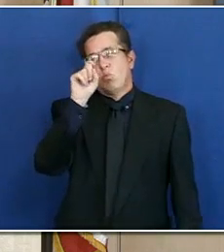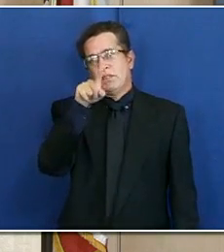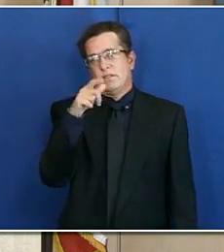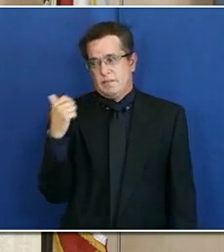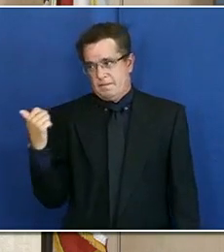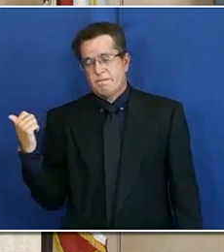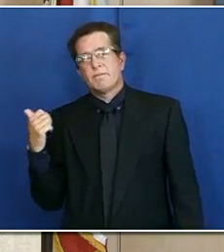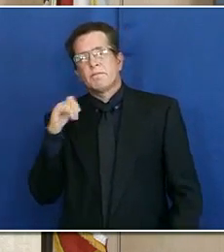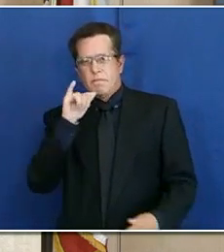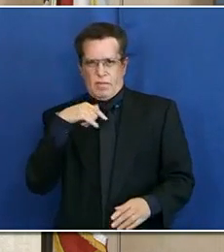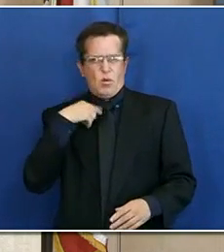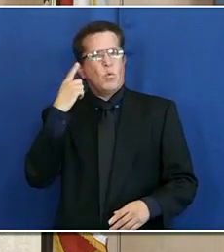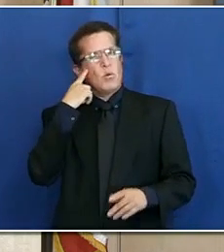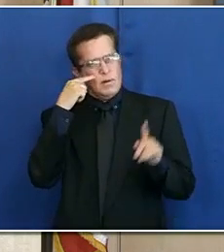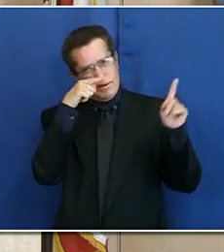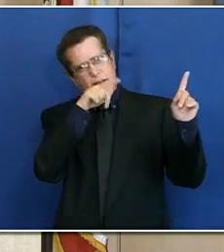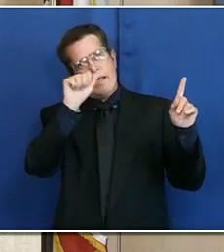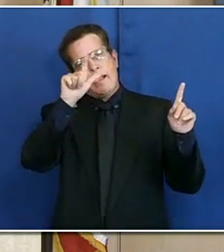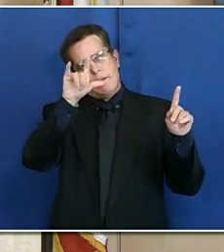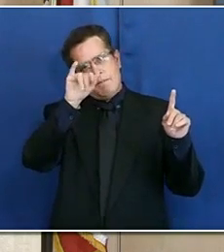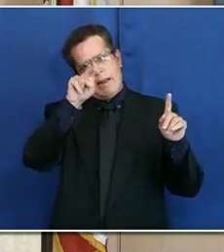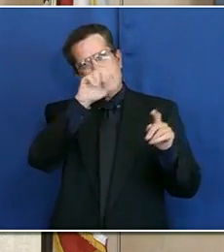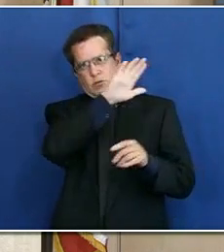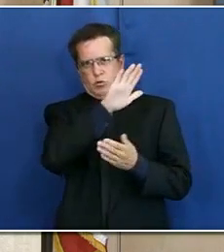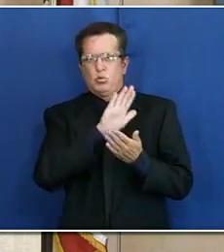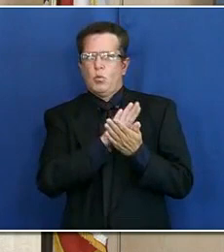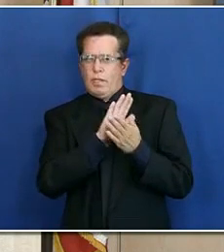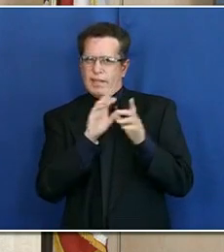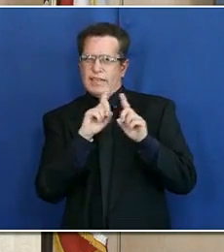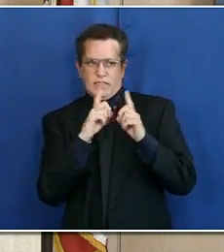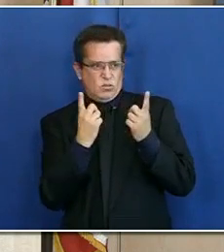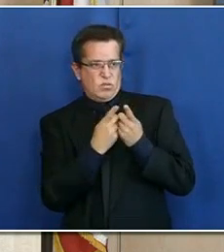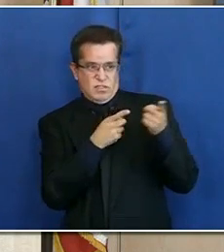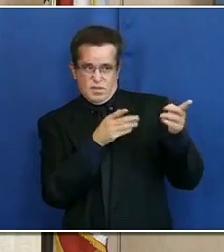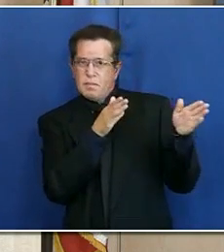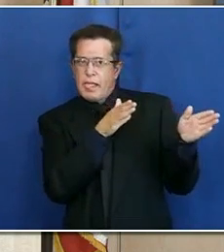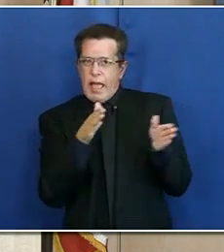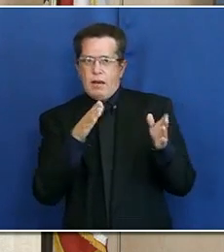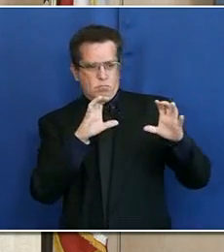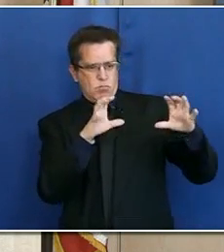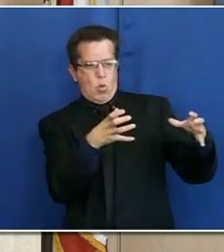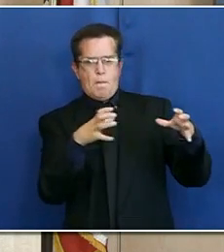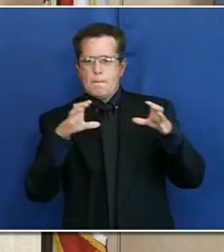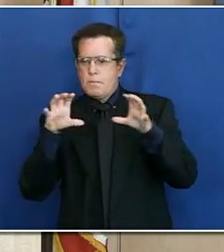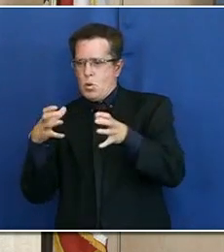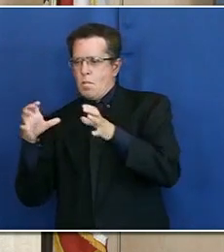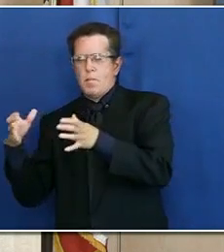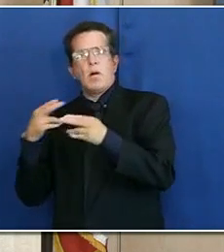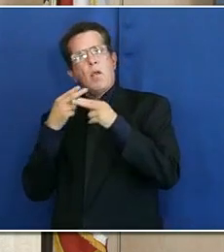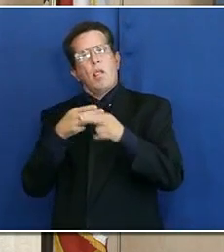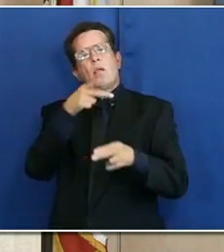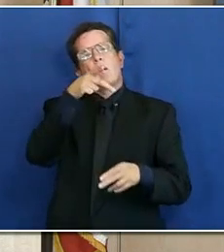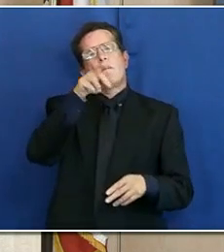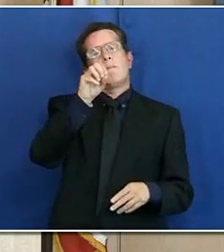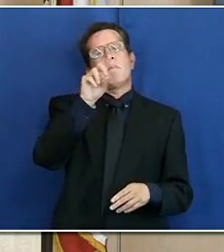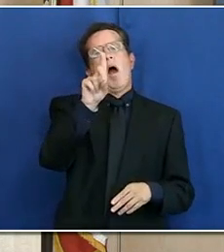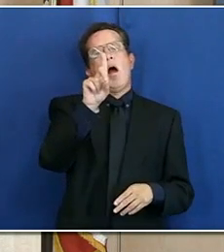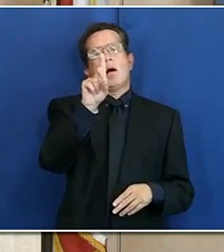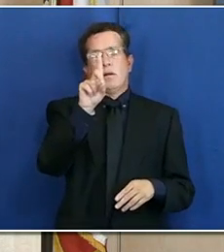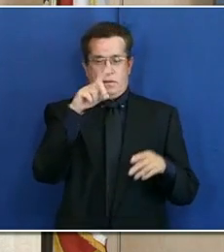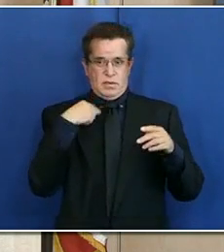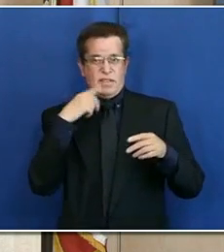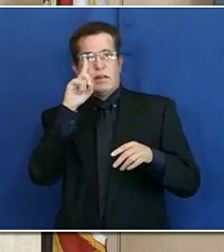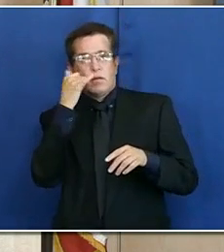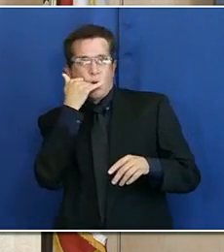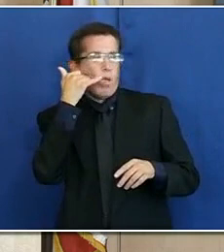of Alpine School District's intent to basically have a plan for pods. We reached out today. I have not,